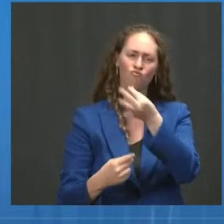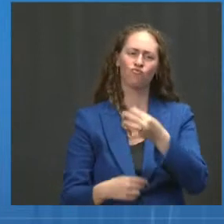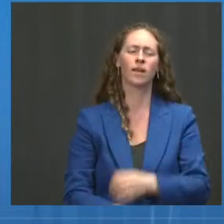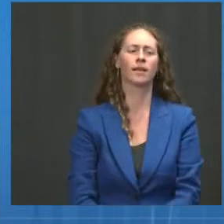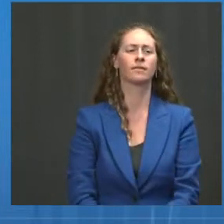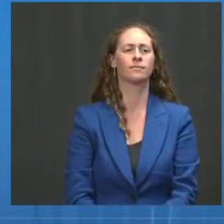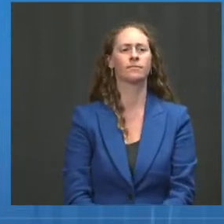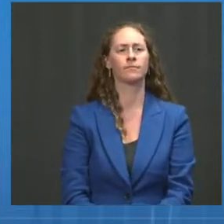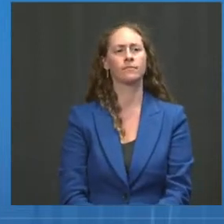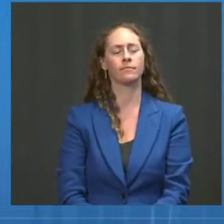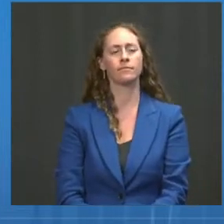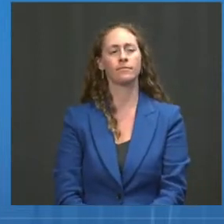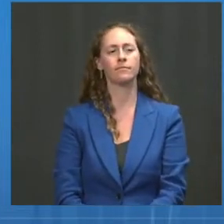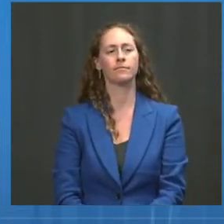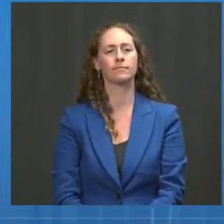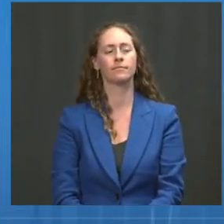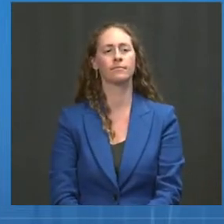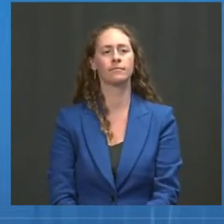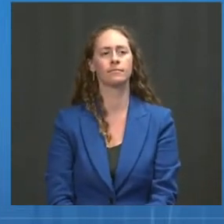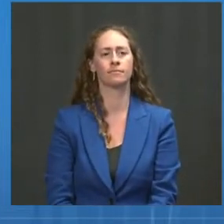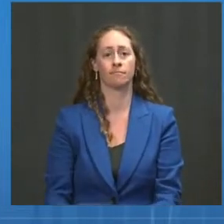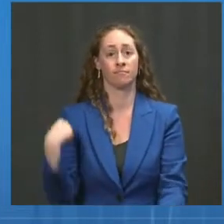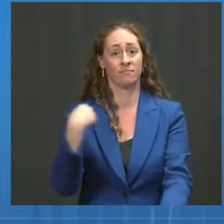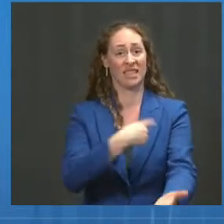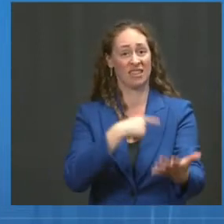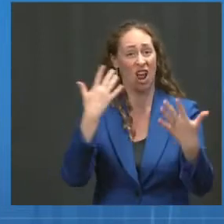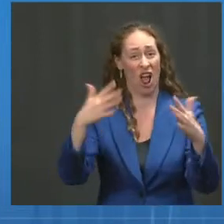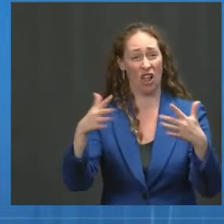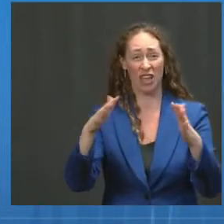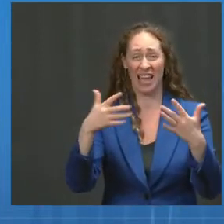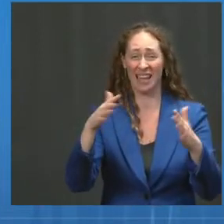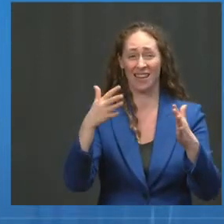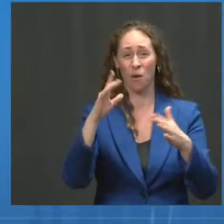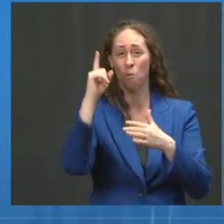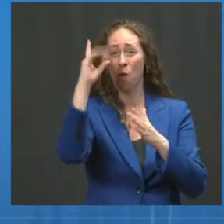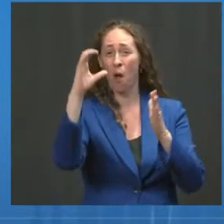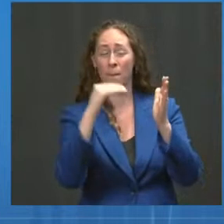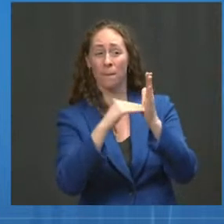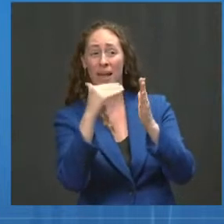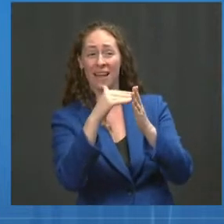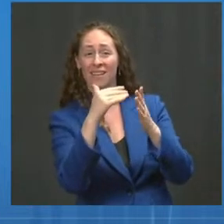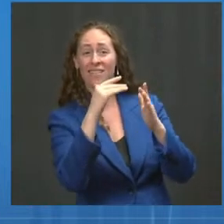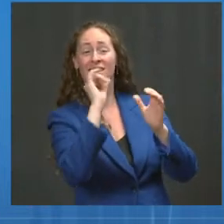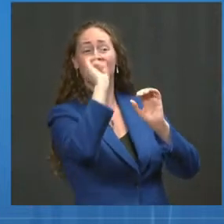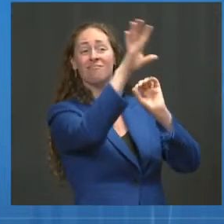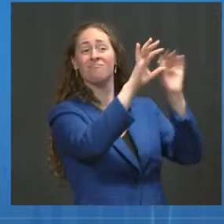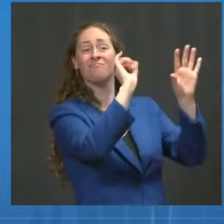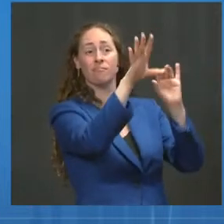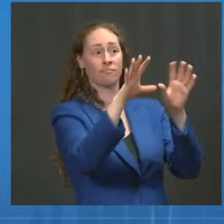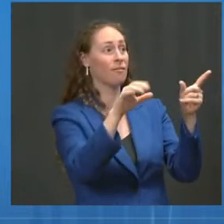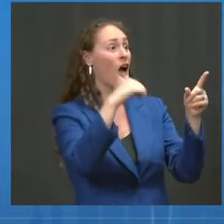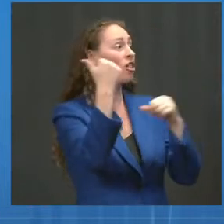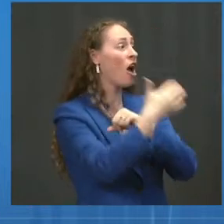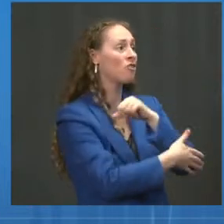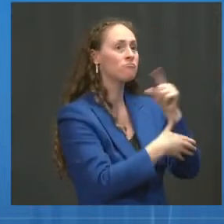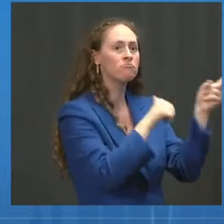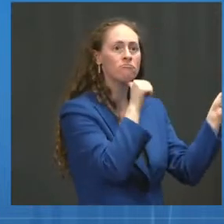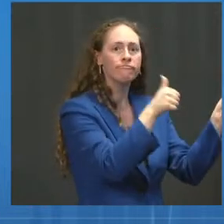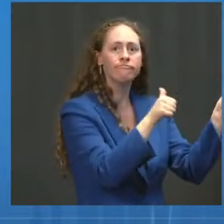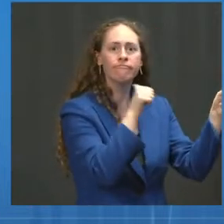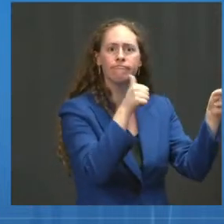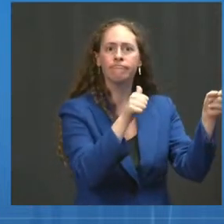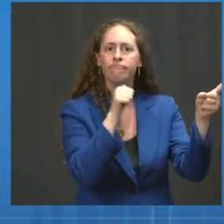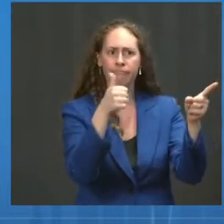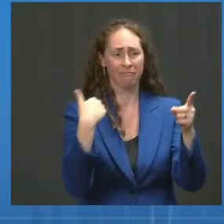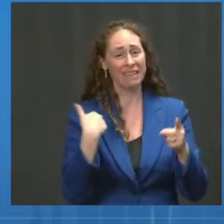is more than all the other countries combined. And during the coming months, when we